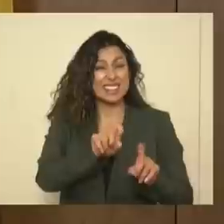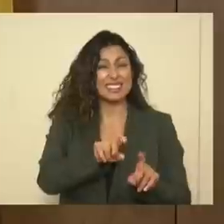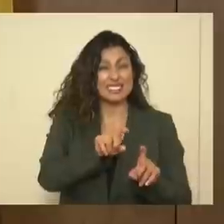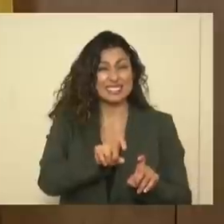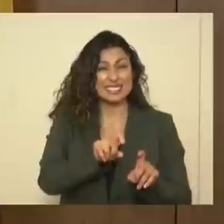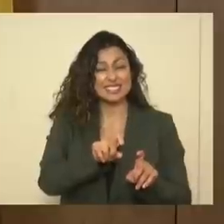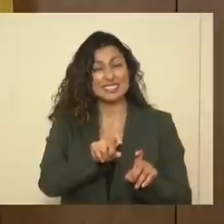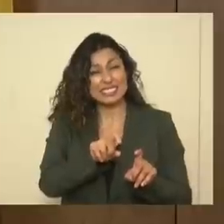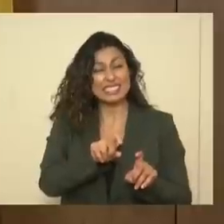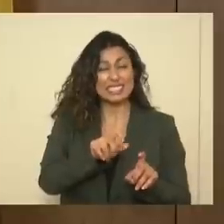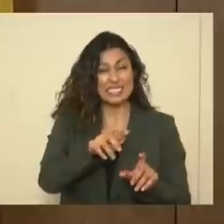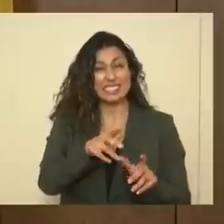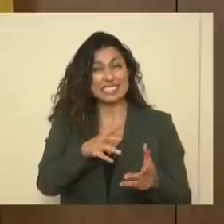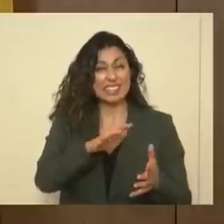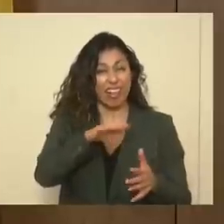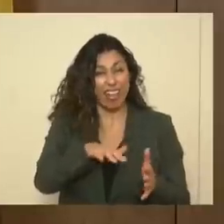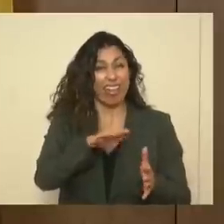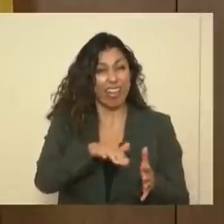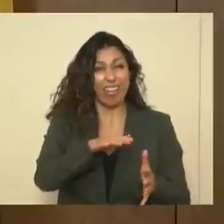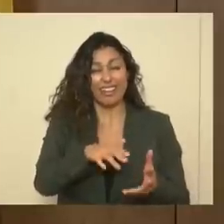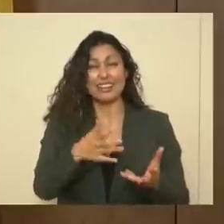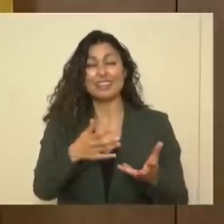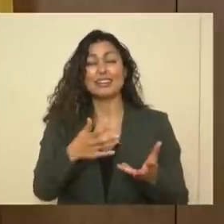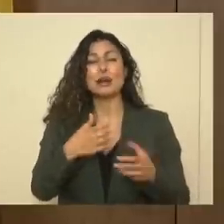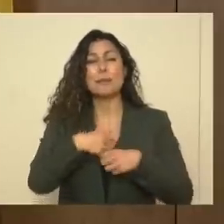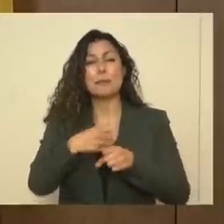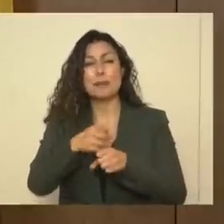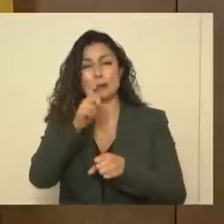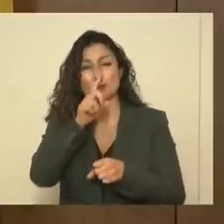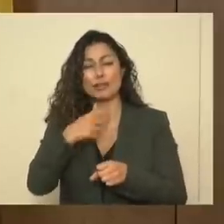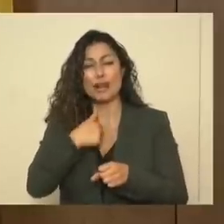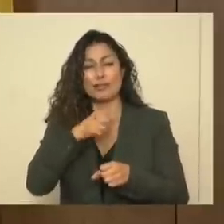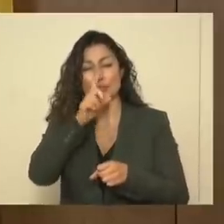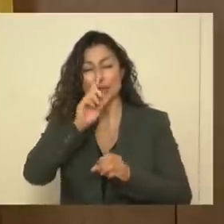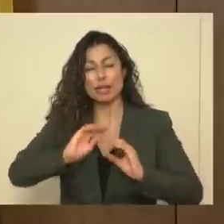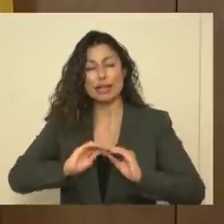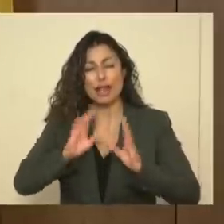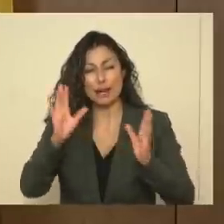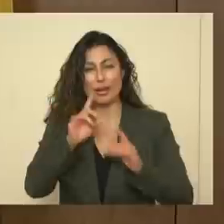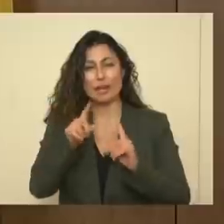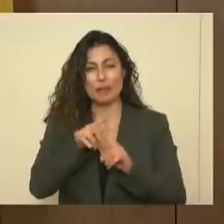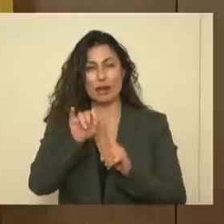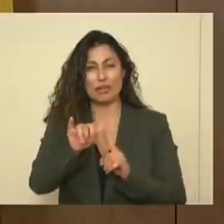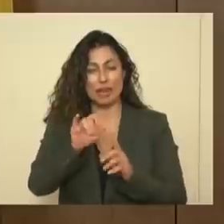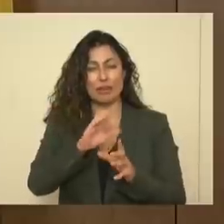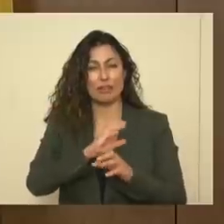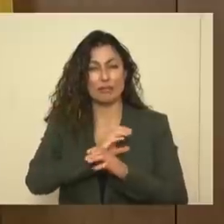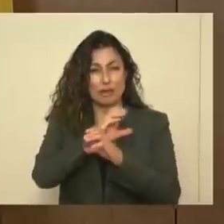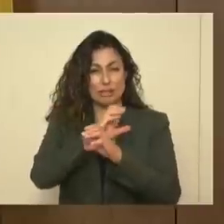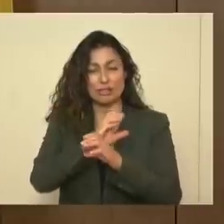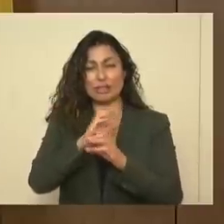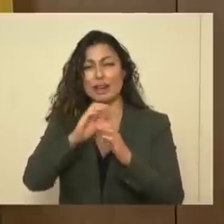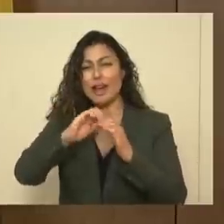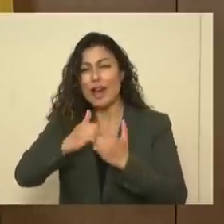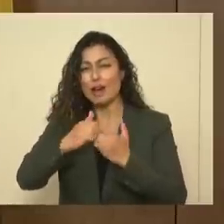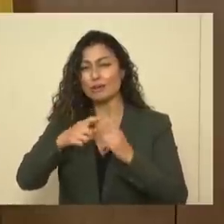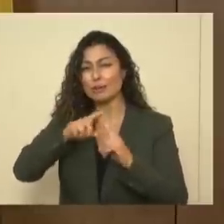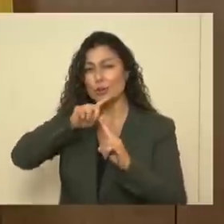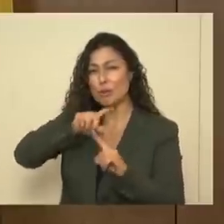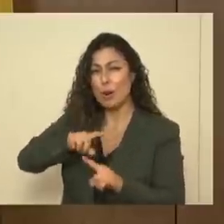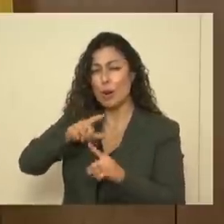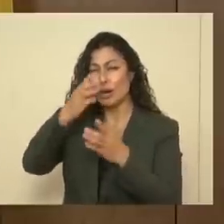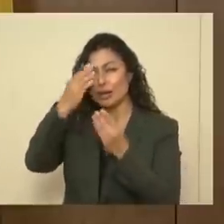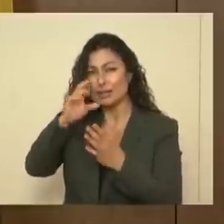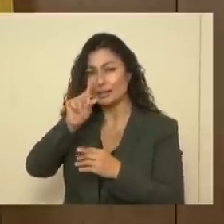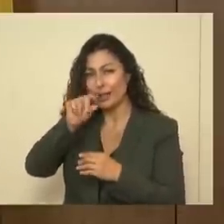it's going to be like making sure that there's real clarity about this crisis, about how you report data,